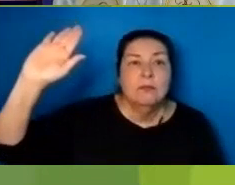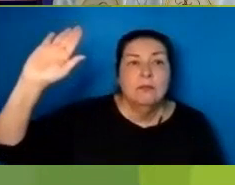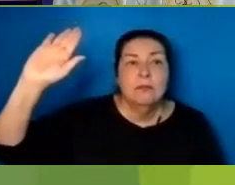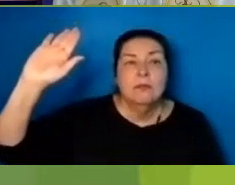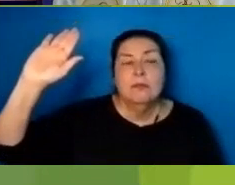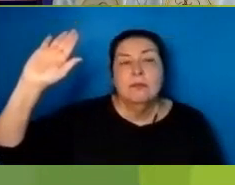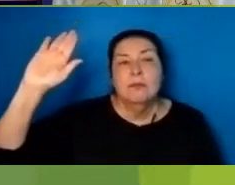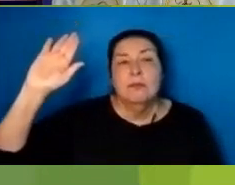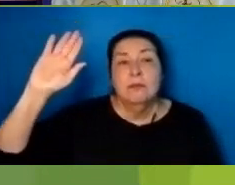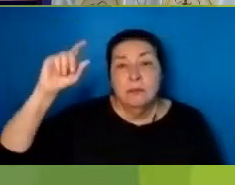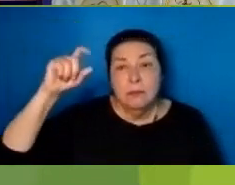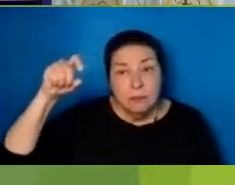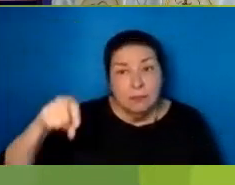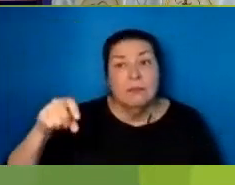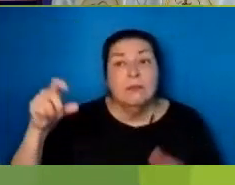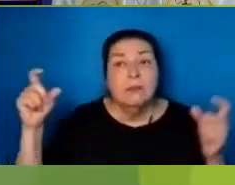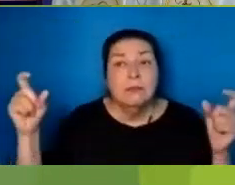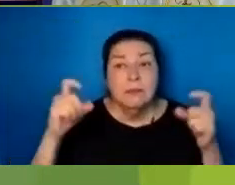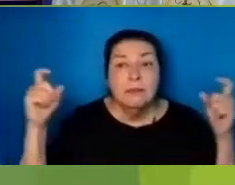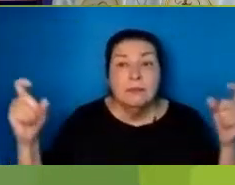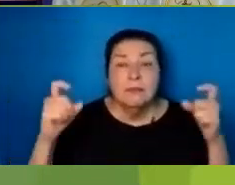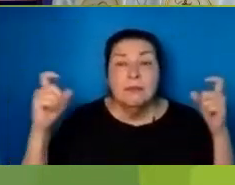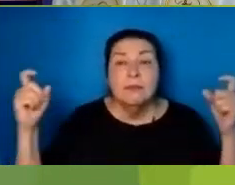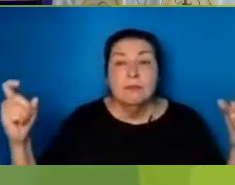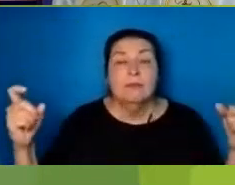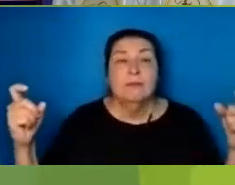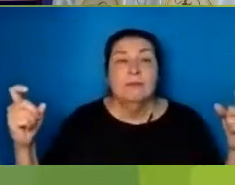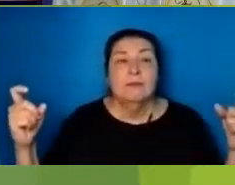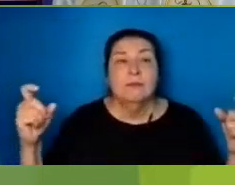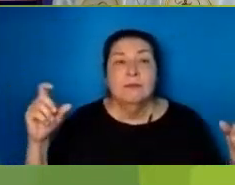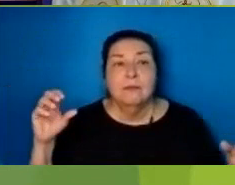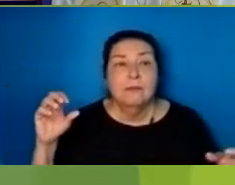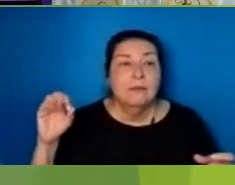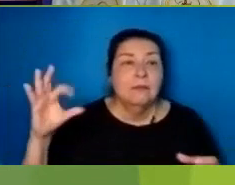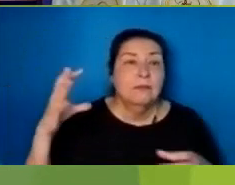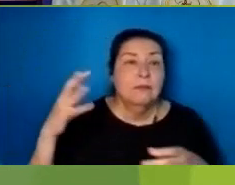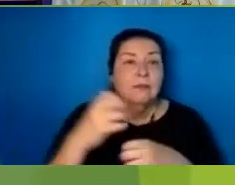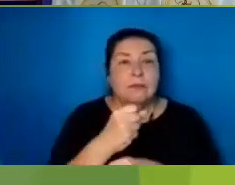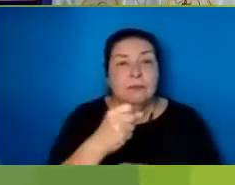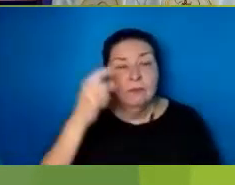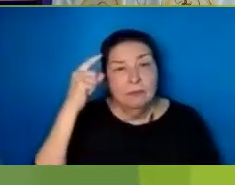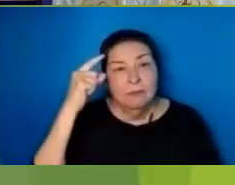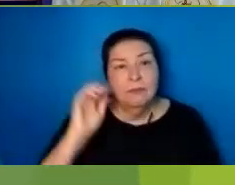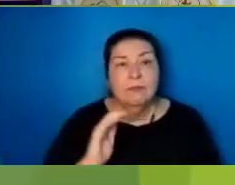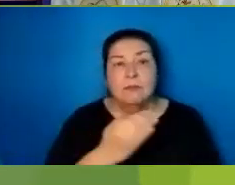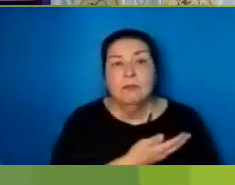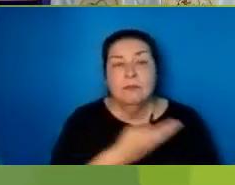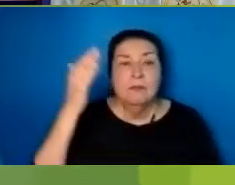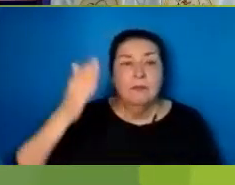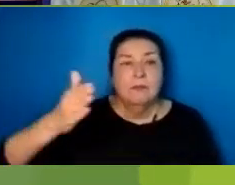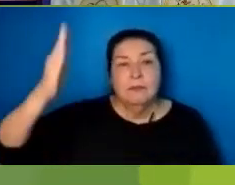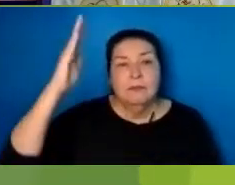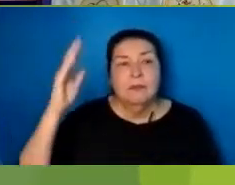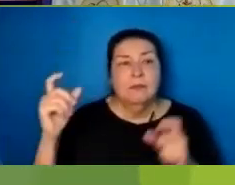peace There sits the peace Of victory for